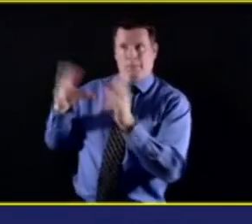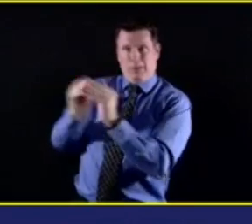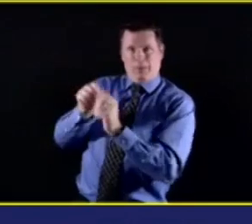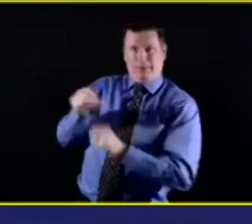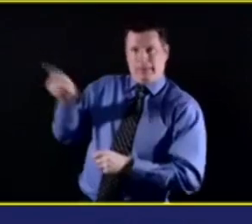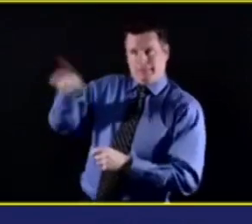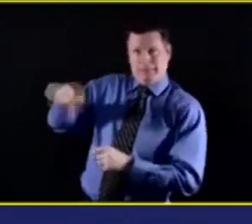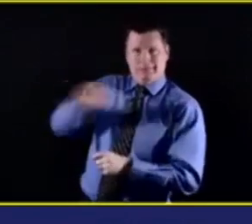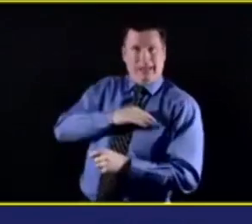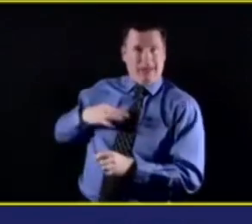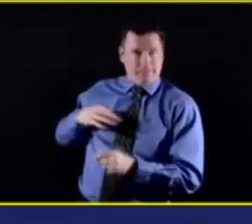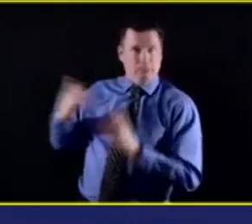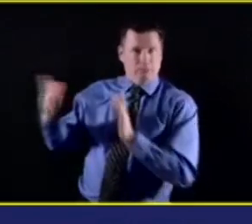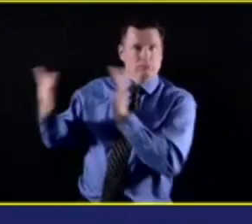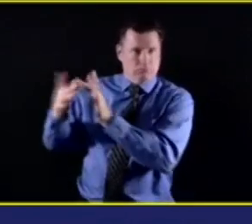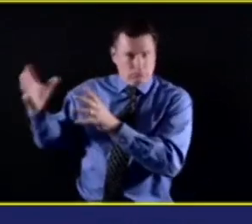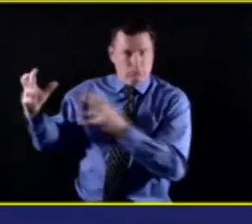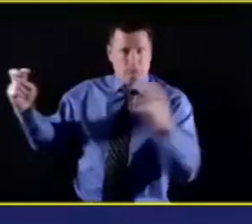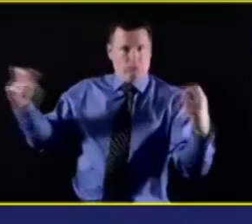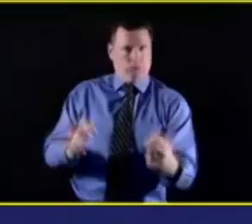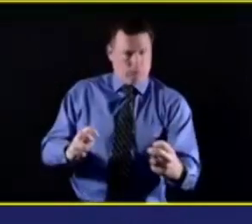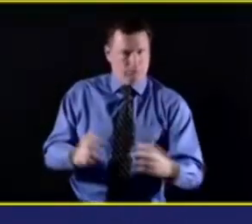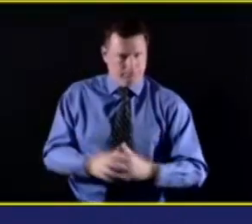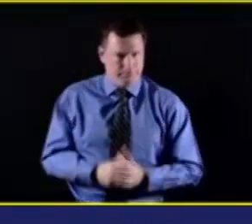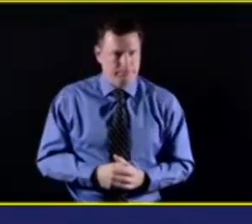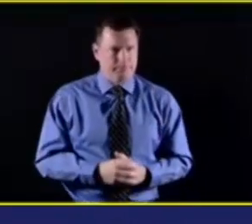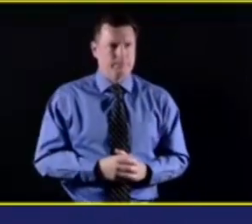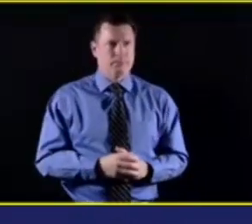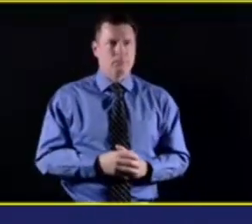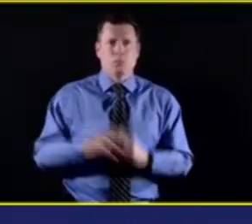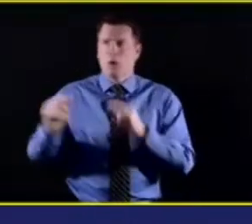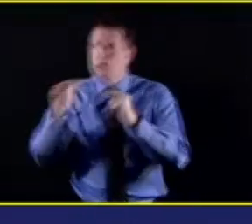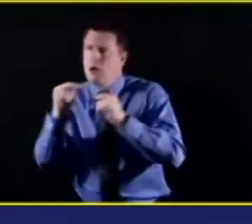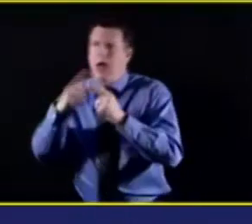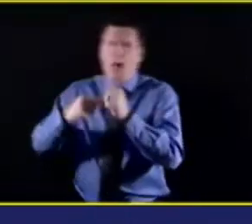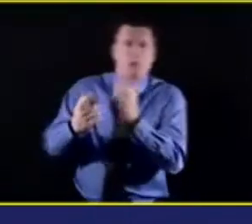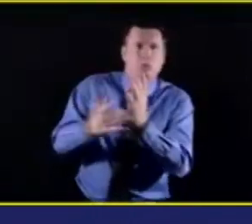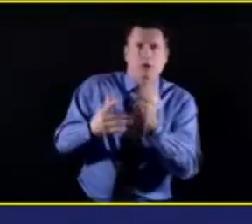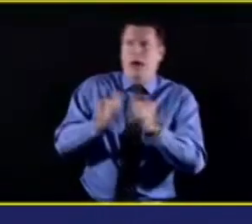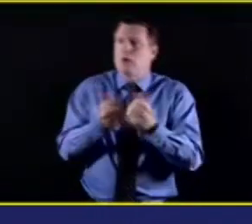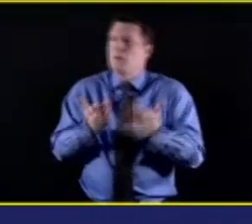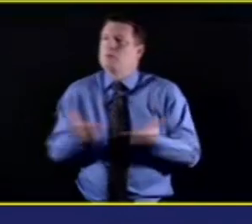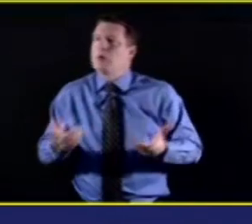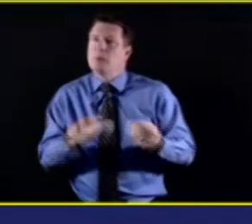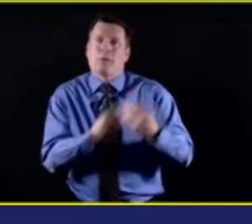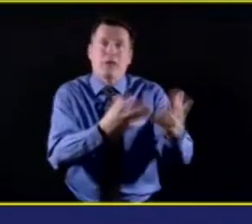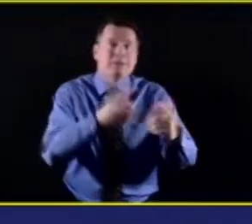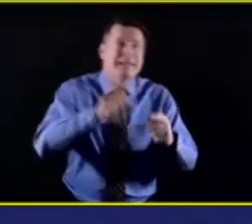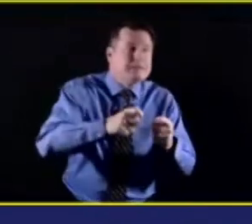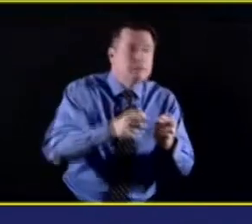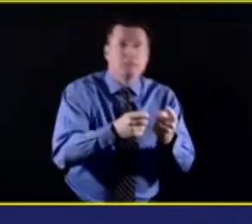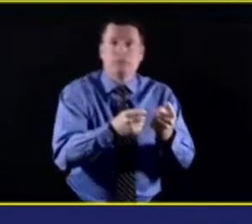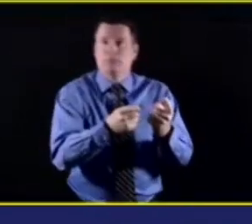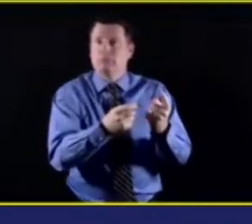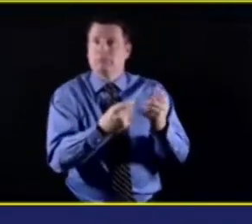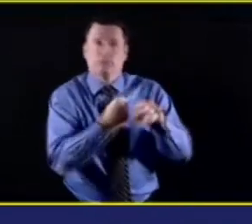just to sort of coordinate services and resources. And having I think those links has been really helpful even now in this